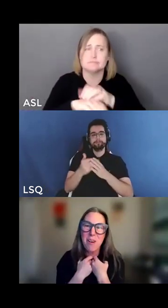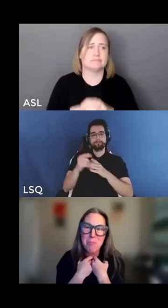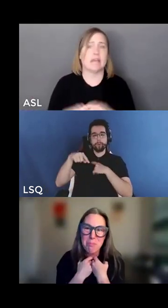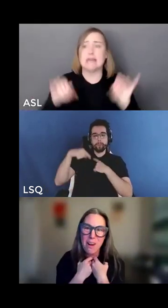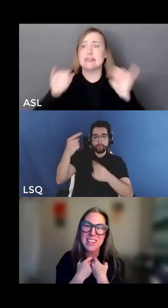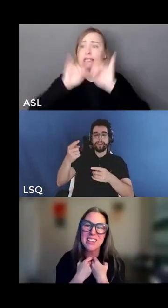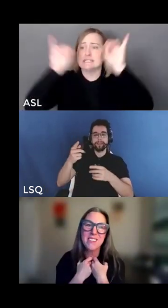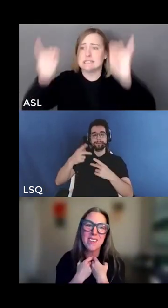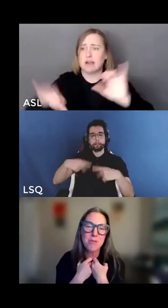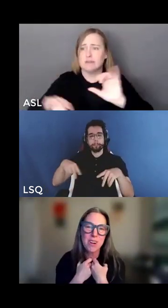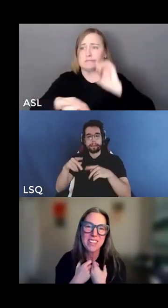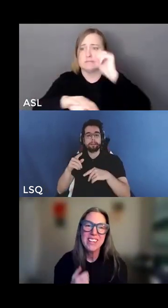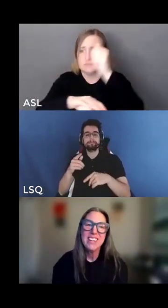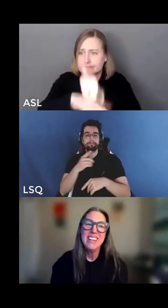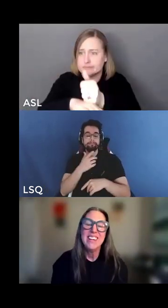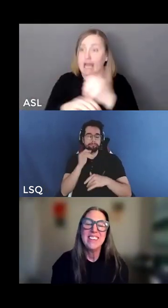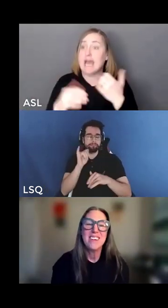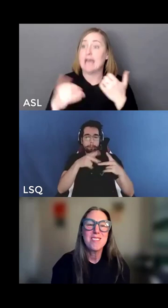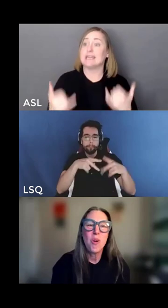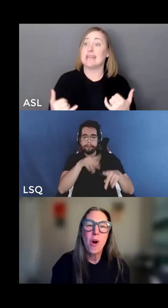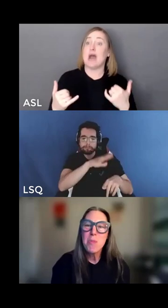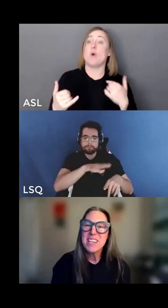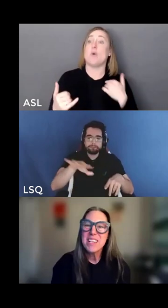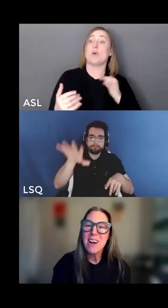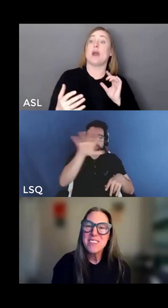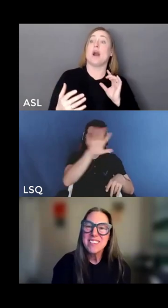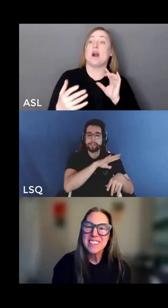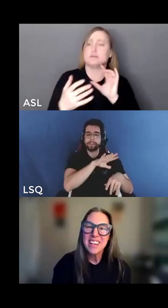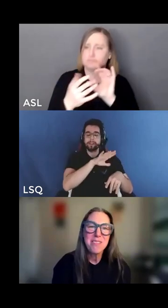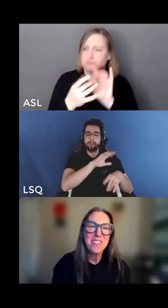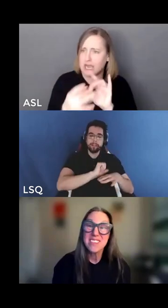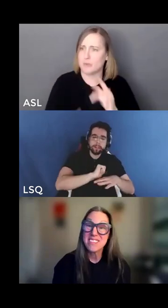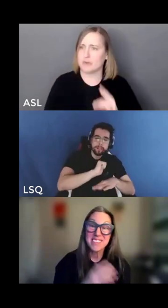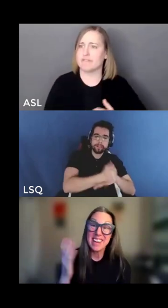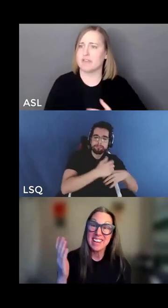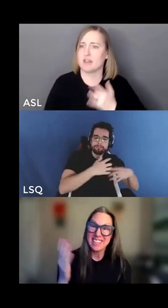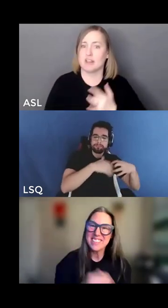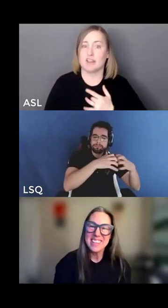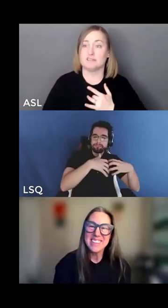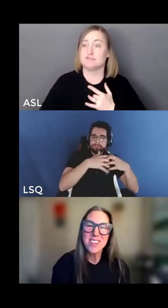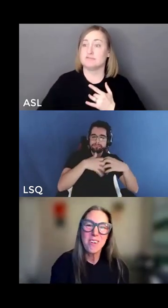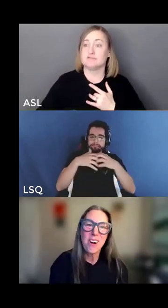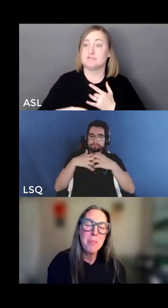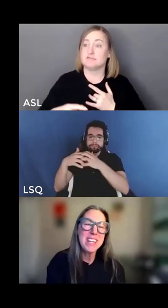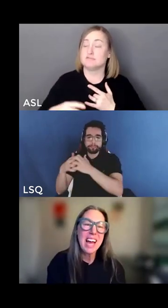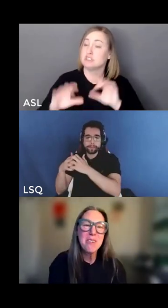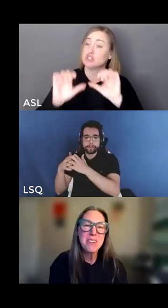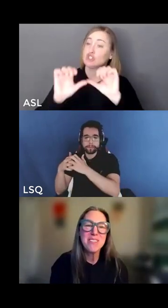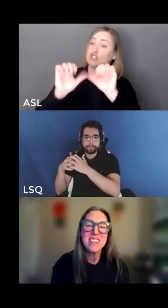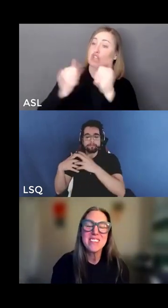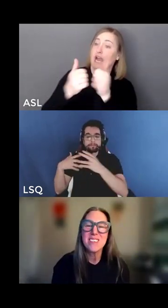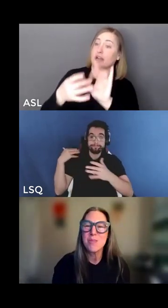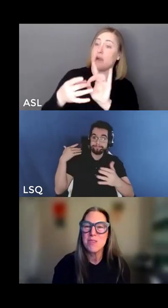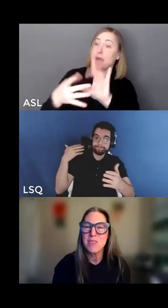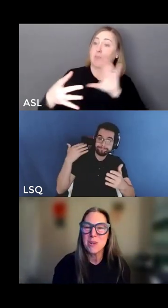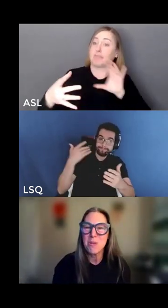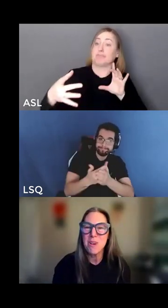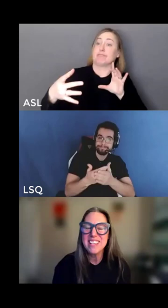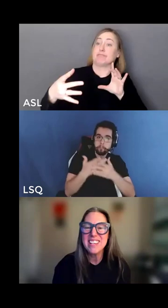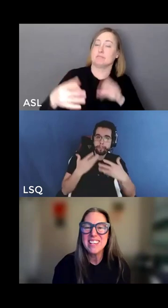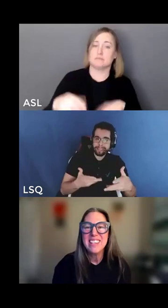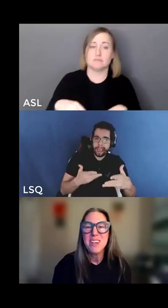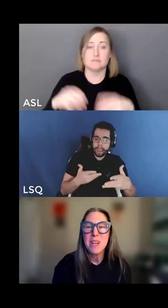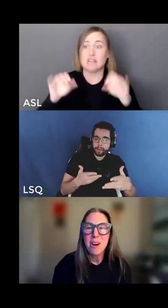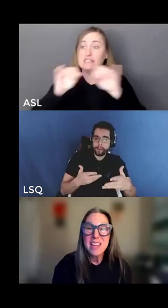how we are embodied in this work there is no opting out of this society right there's no opting out of these systems of